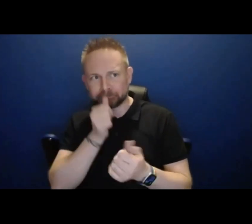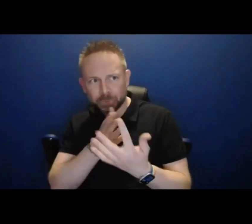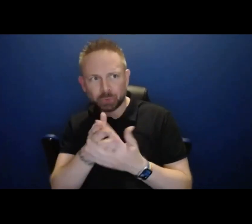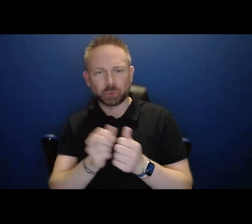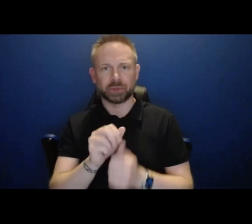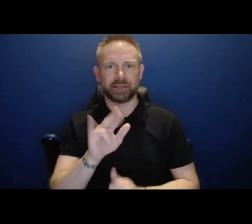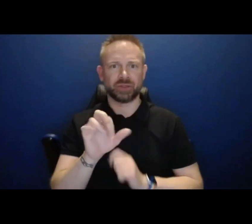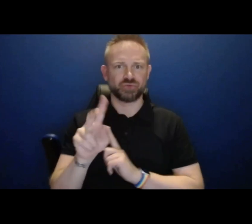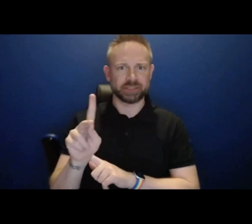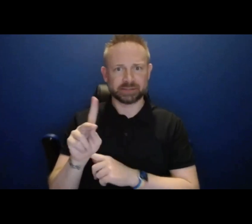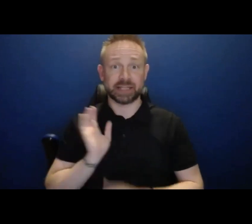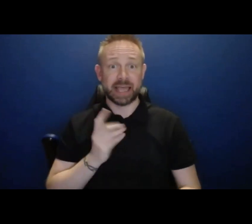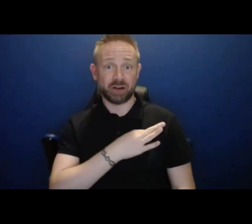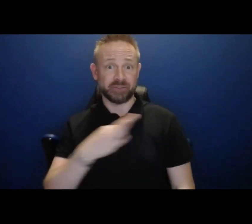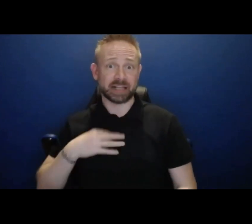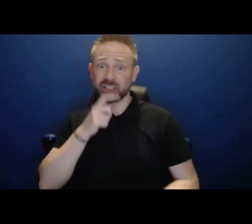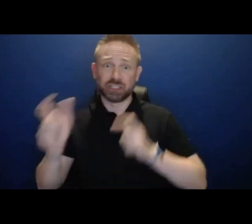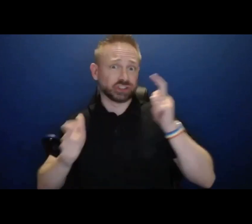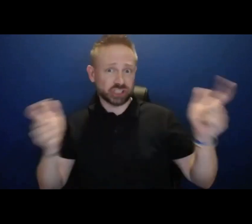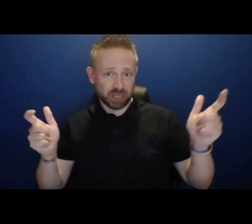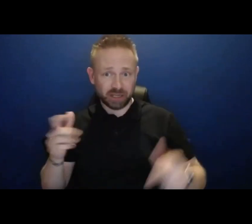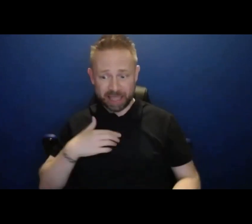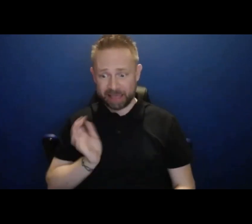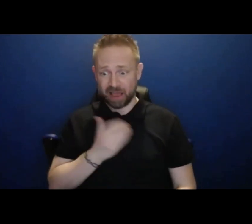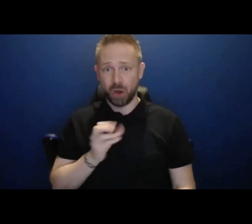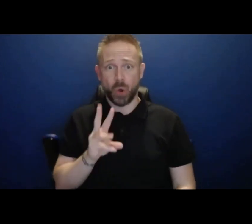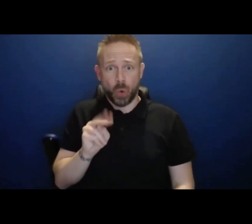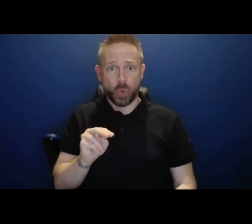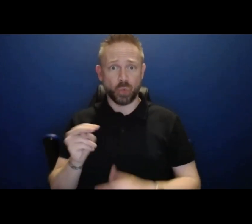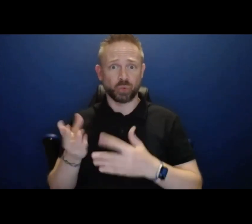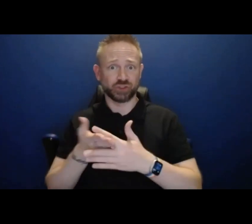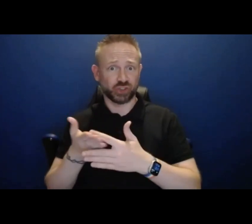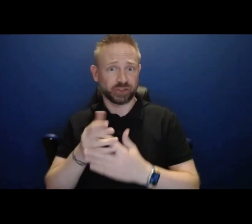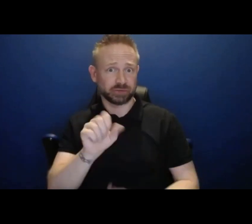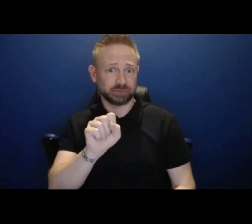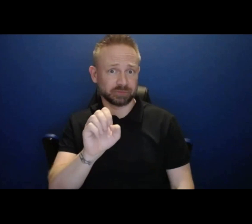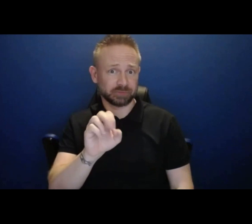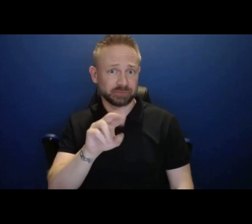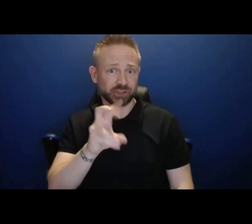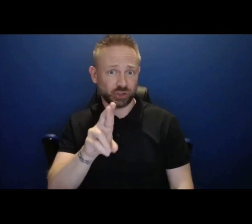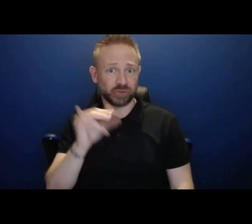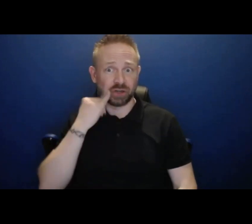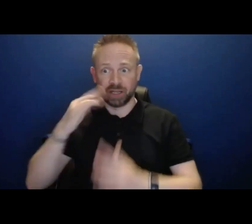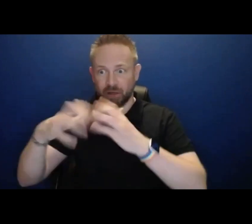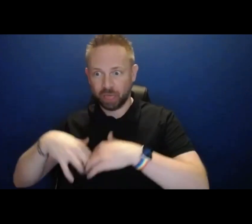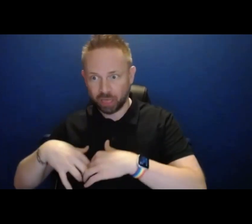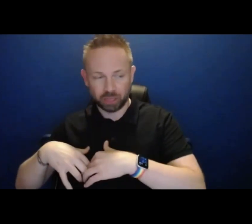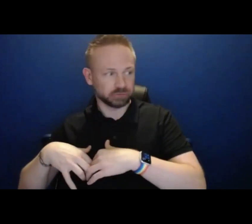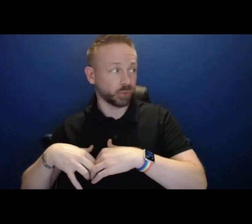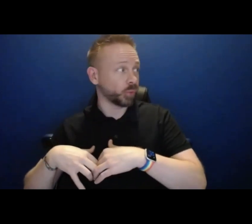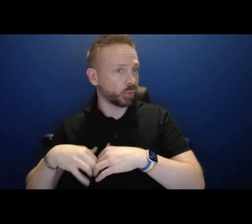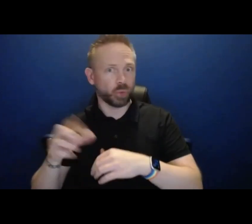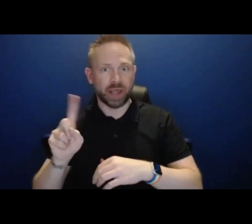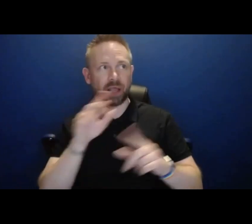so we were running our own servers. If those servers went down or something happened off hours, we had real problems.